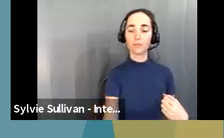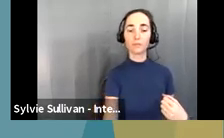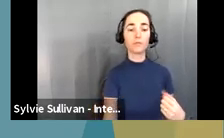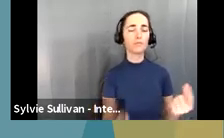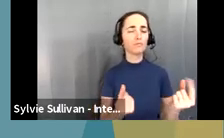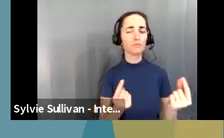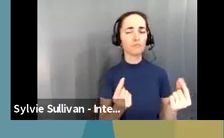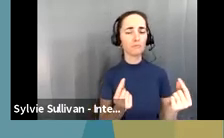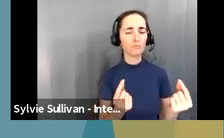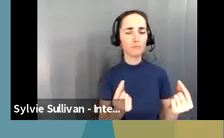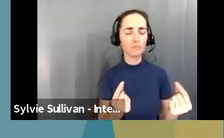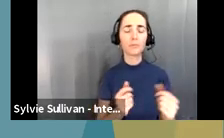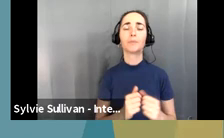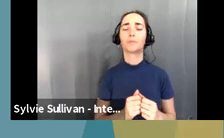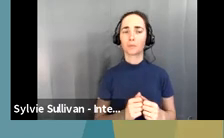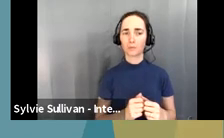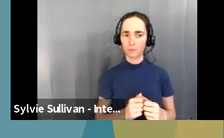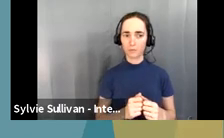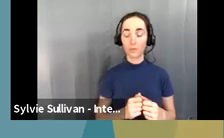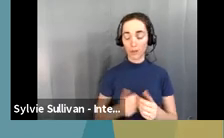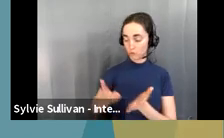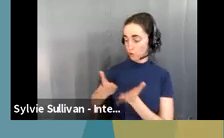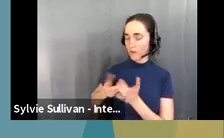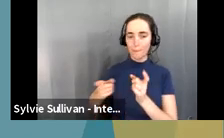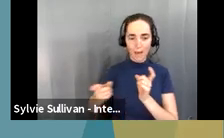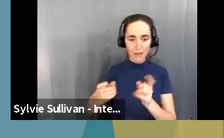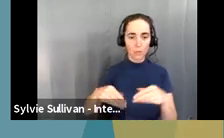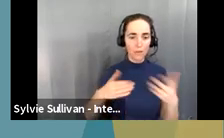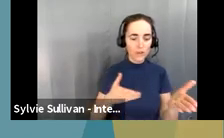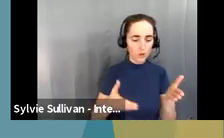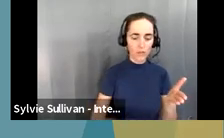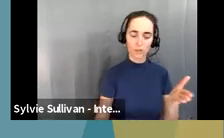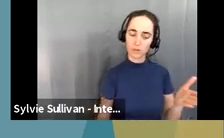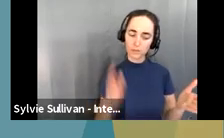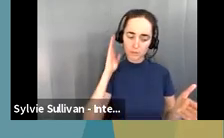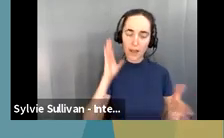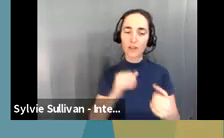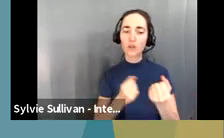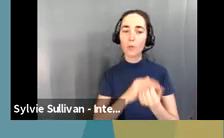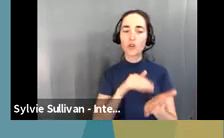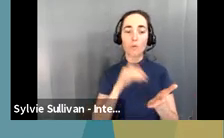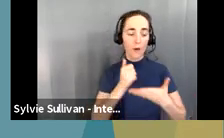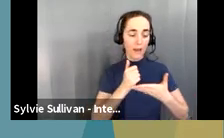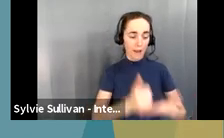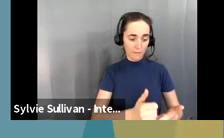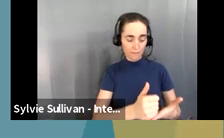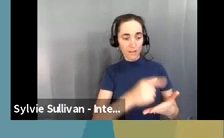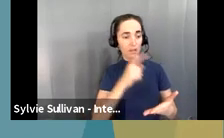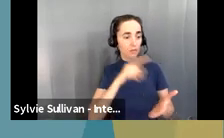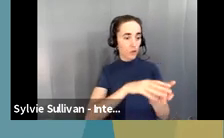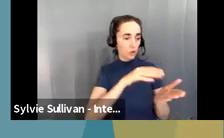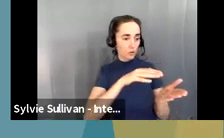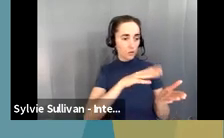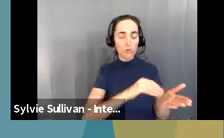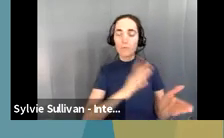does is it manages and delivers the services and the supports that are necessary to improve the quality of life of citizens with